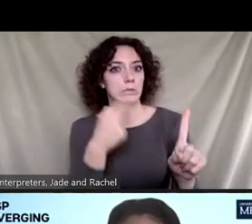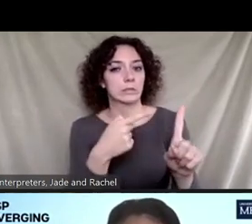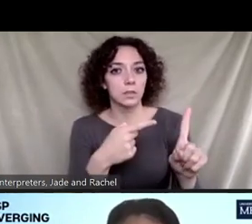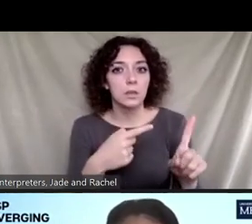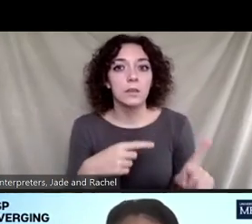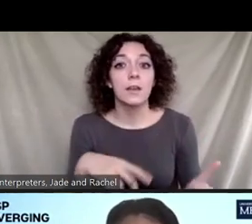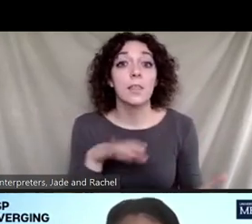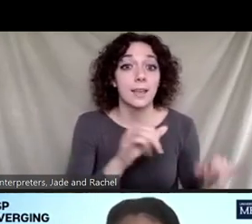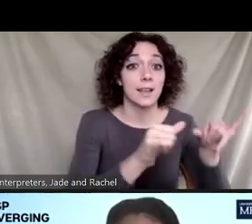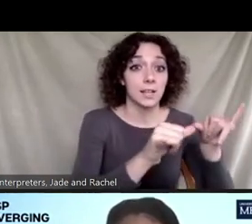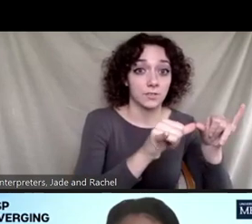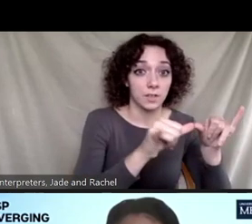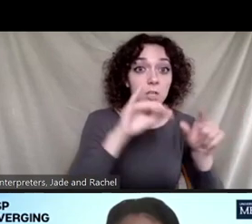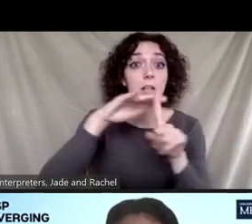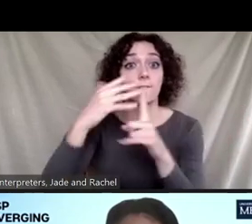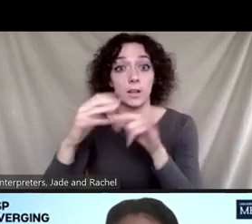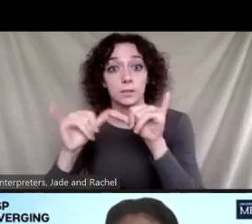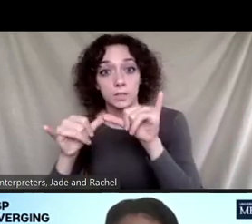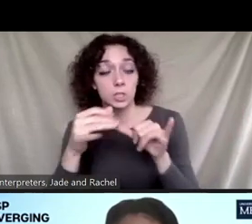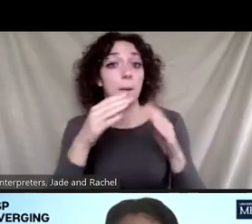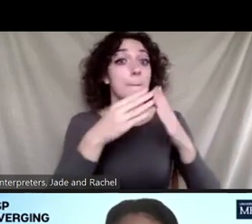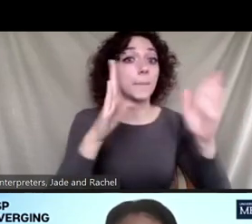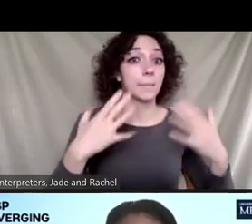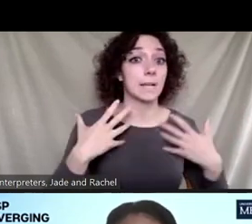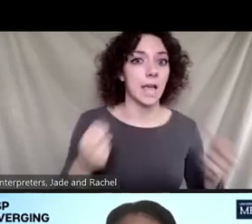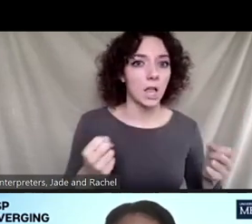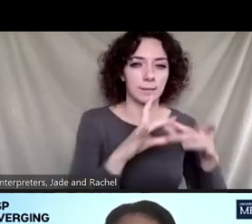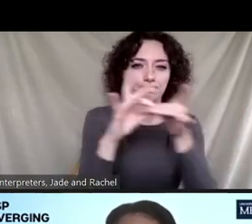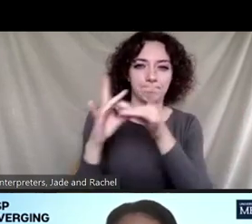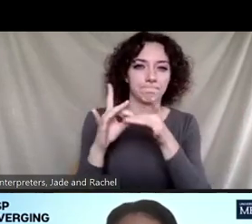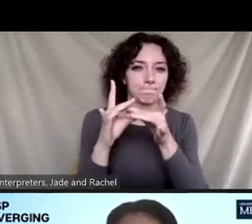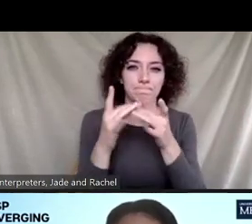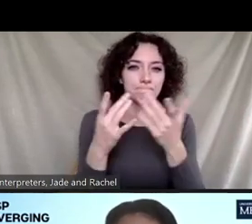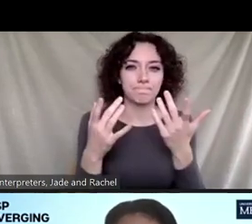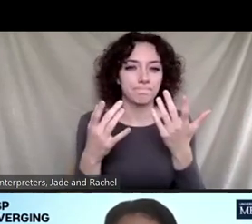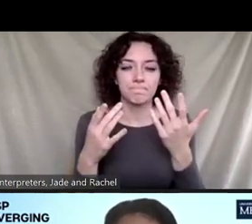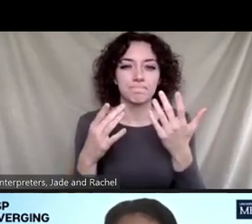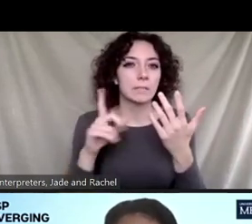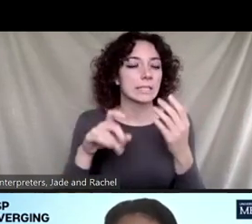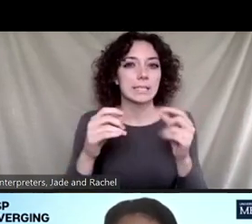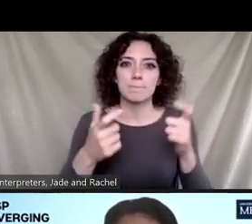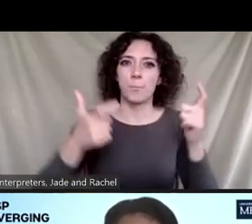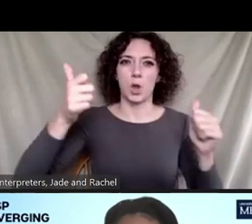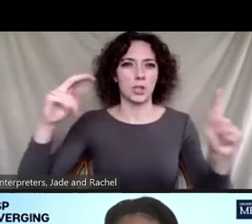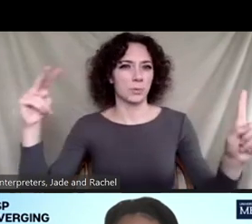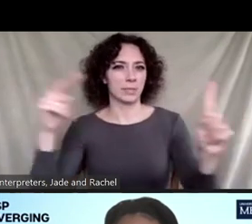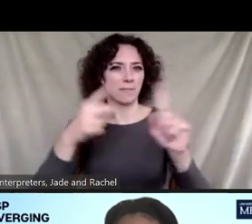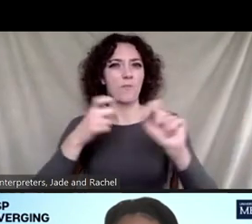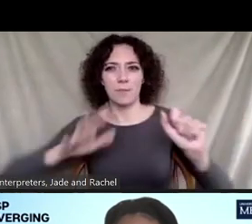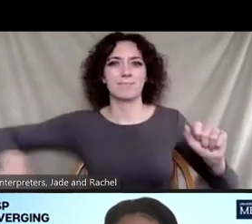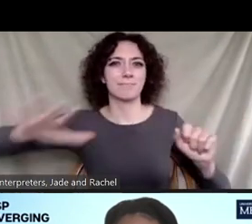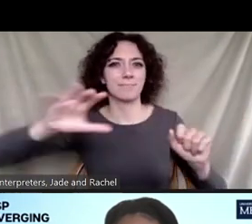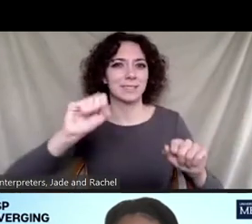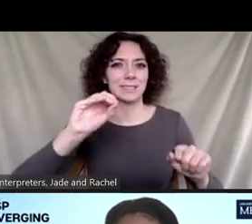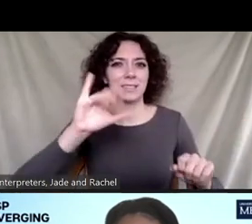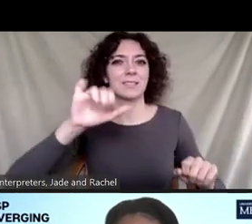engineering and environmental engineering and public health at a broader perception from society. And